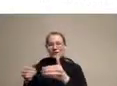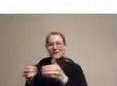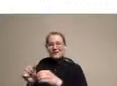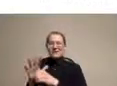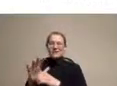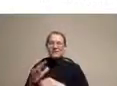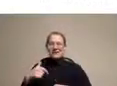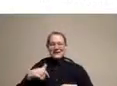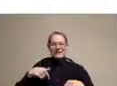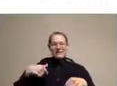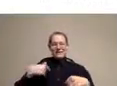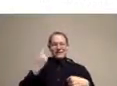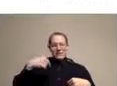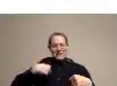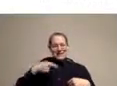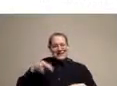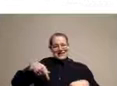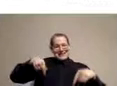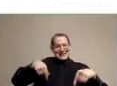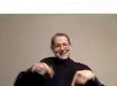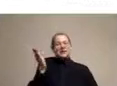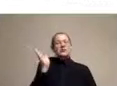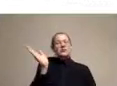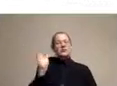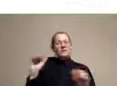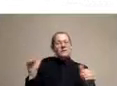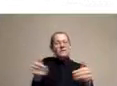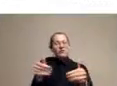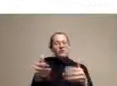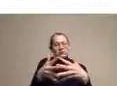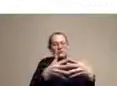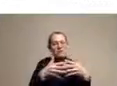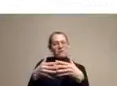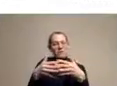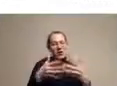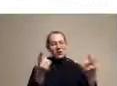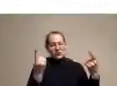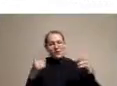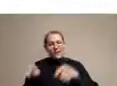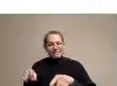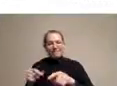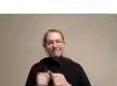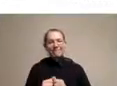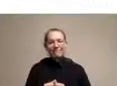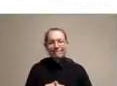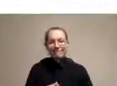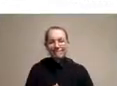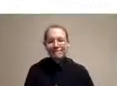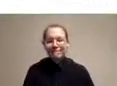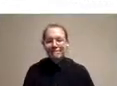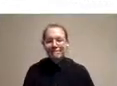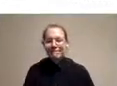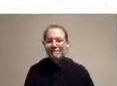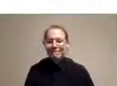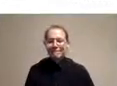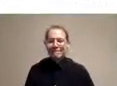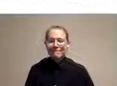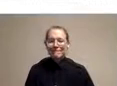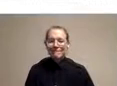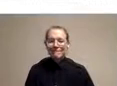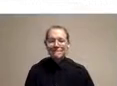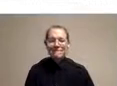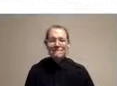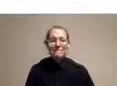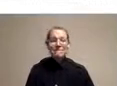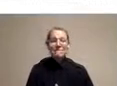recognizing that the pandemic has killed another 5 million people outside of the million in U.S. and the rest of the country. And, you we have been dealing